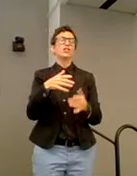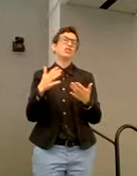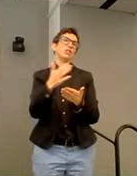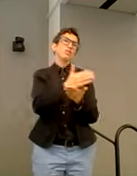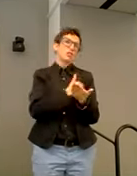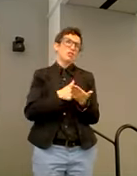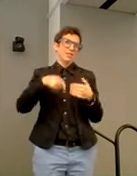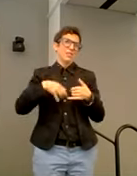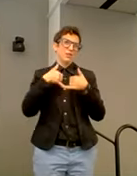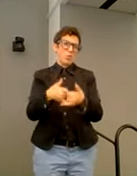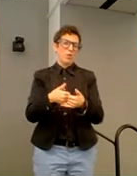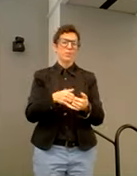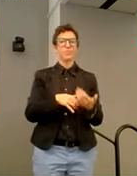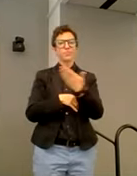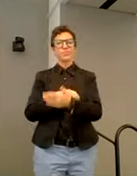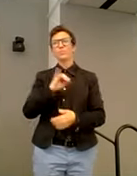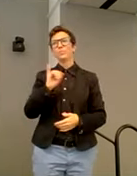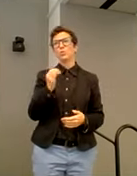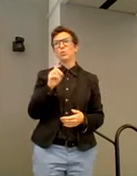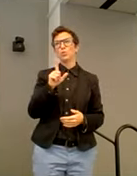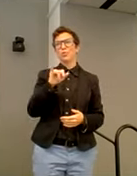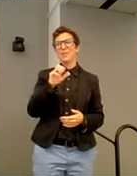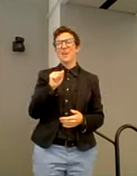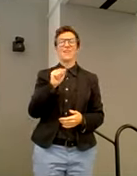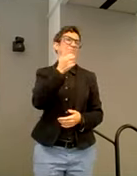Julia. Thank you, Mary.